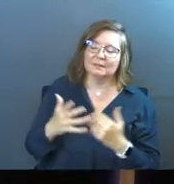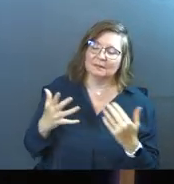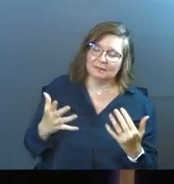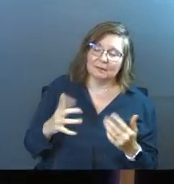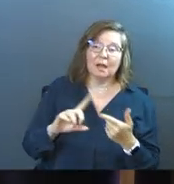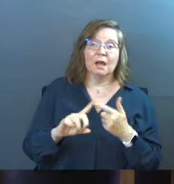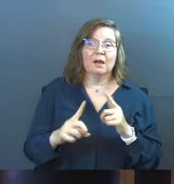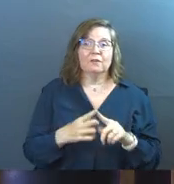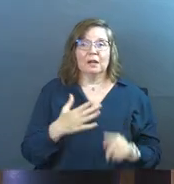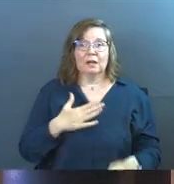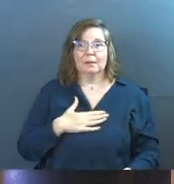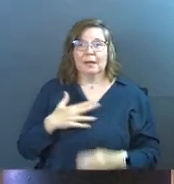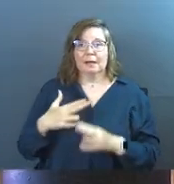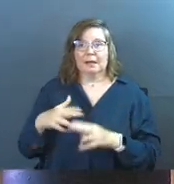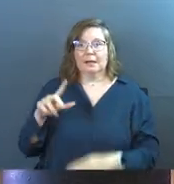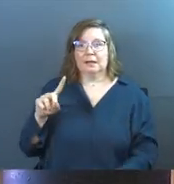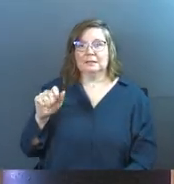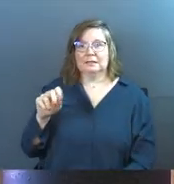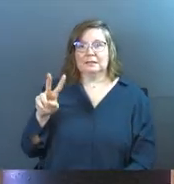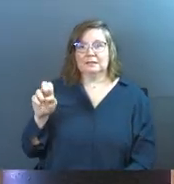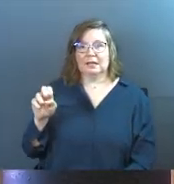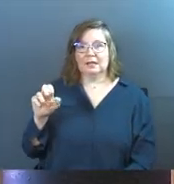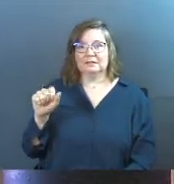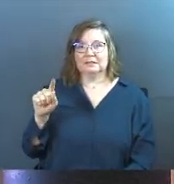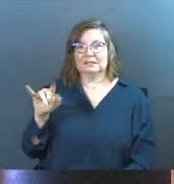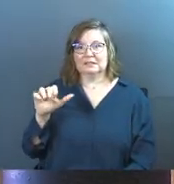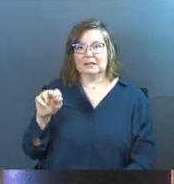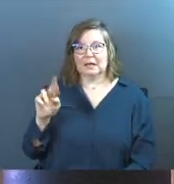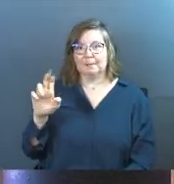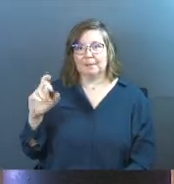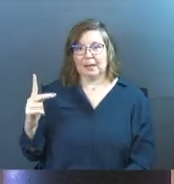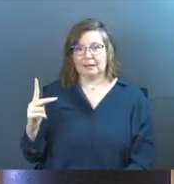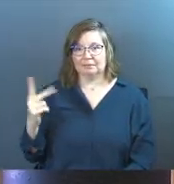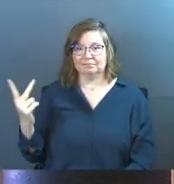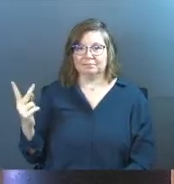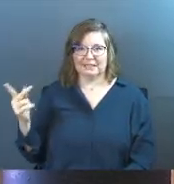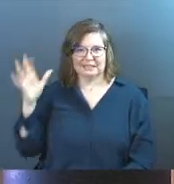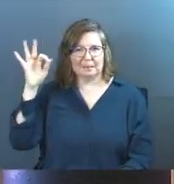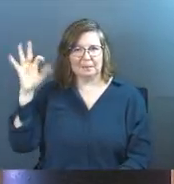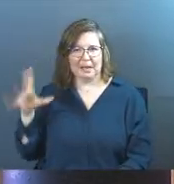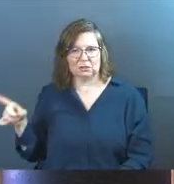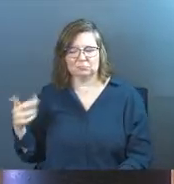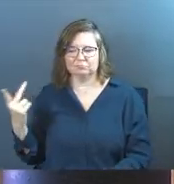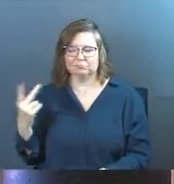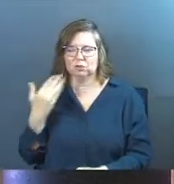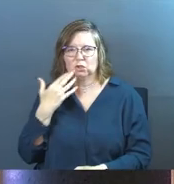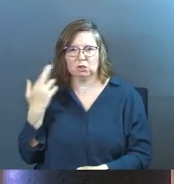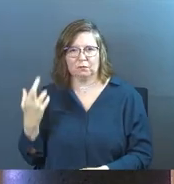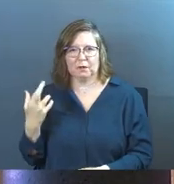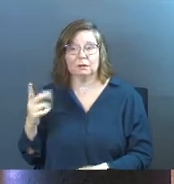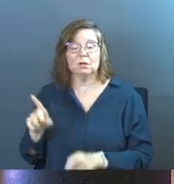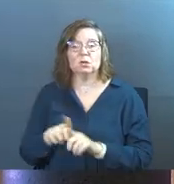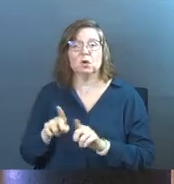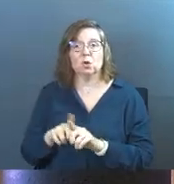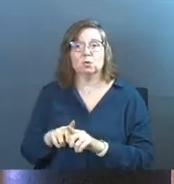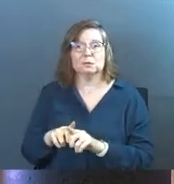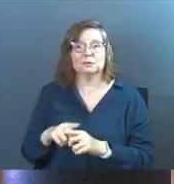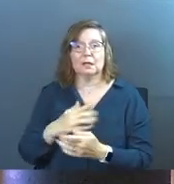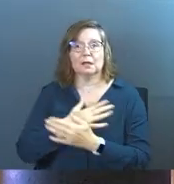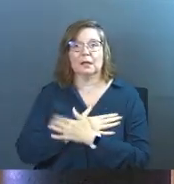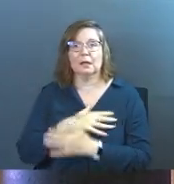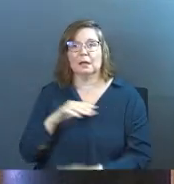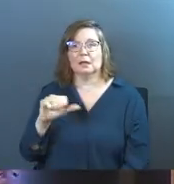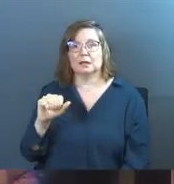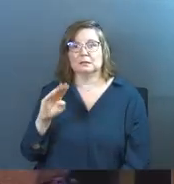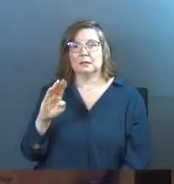A friend of mine, Dave Steinbeck, he's a pastor in Illinois. He and I are good buddies over decades. And he's also taking a sabbatical